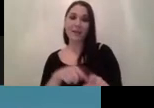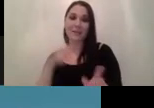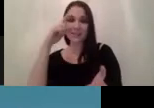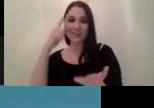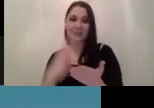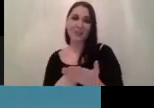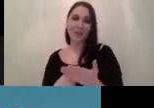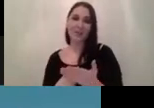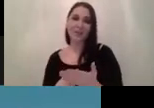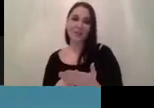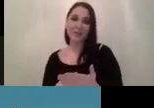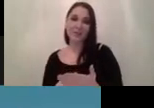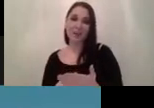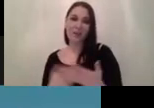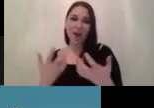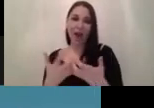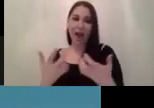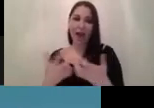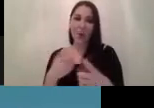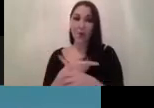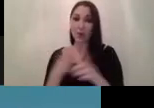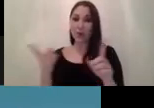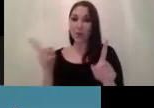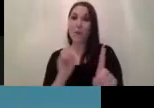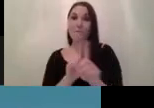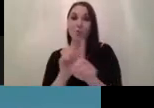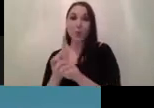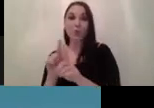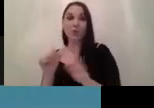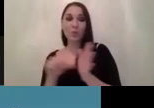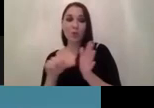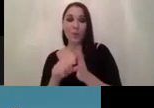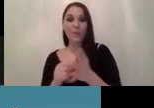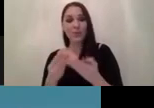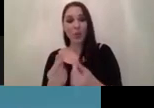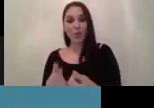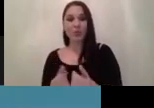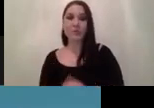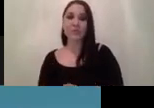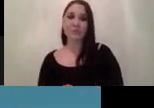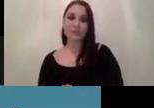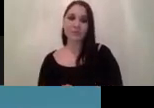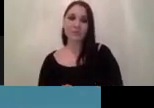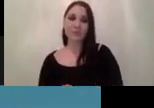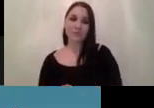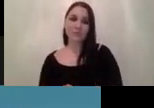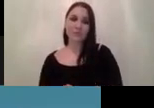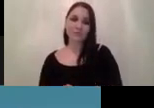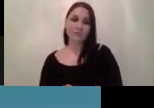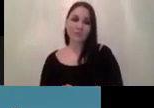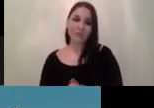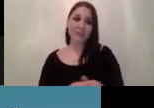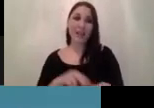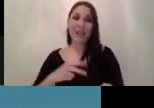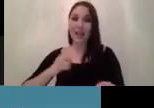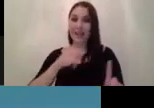what you how you approach the problem and the solution next you have stakeholders do you need to talk to the legal